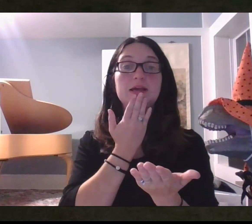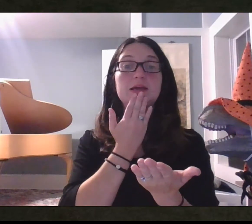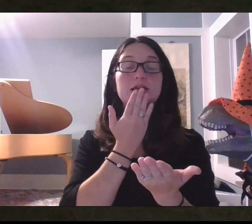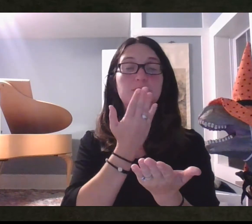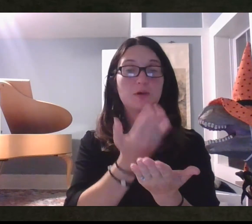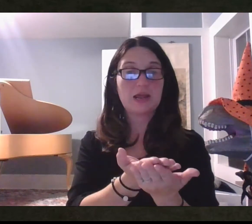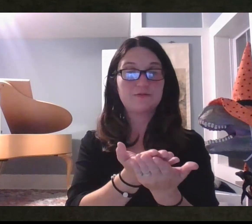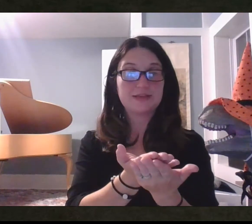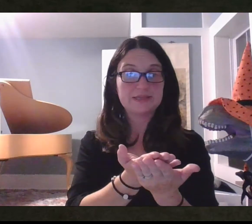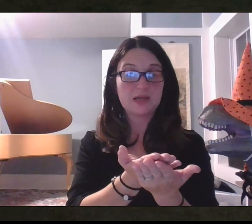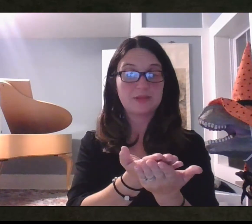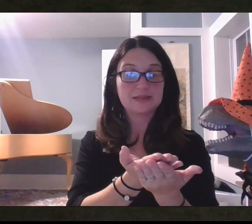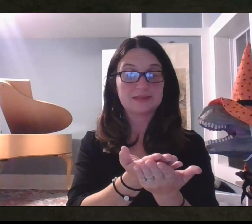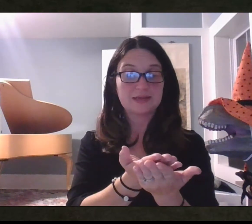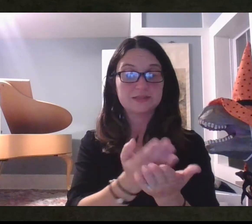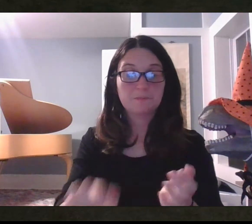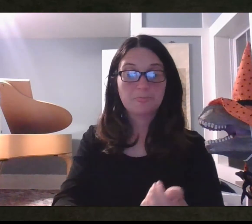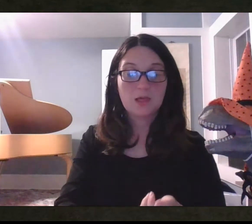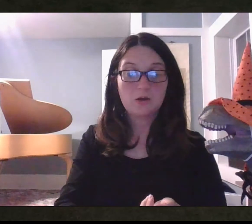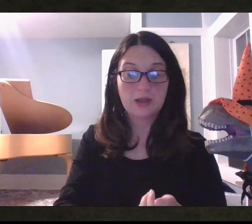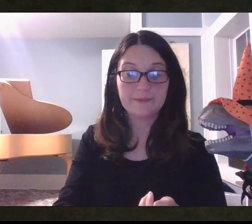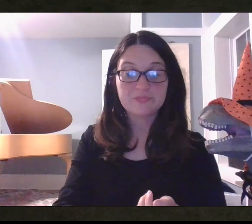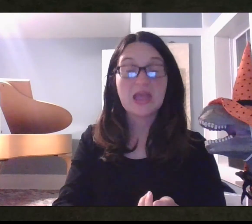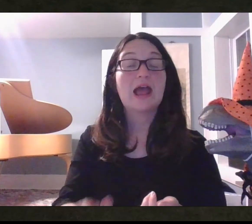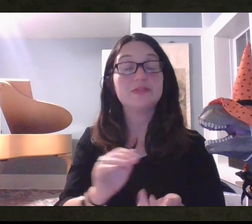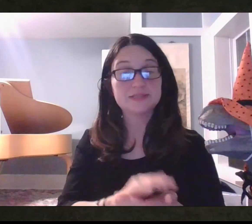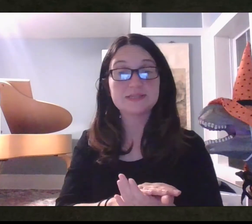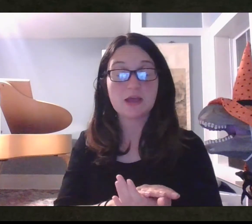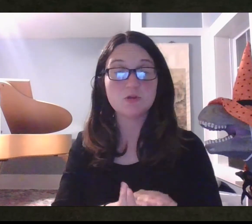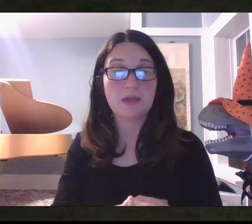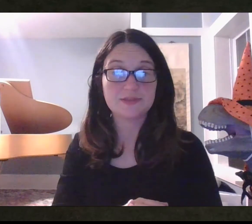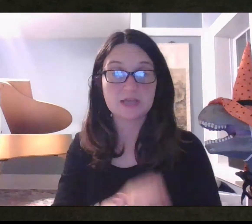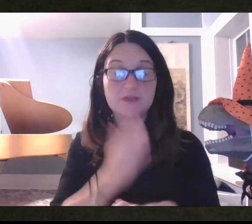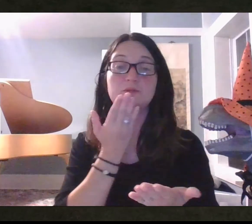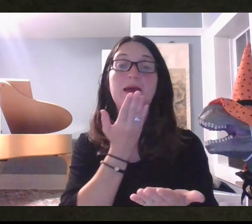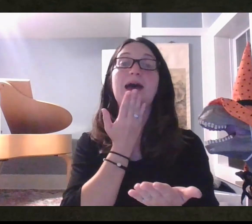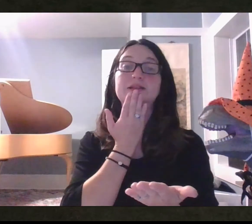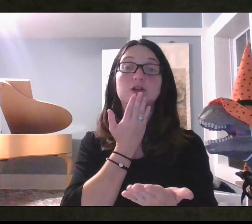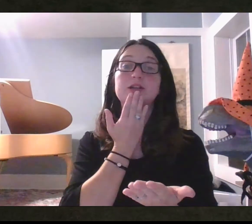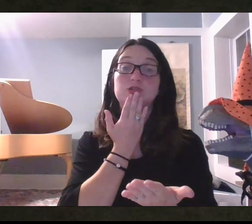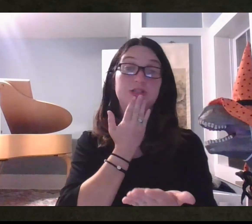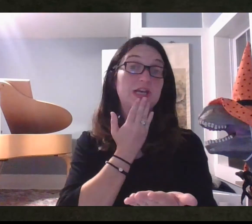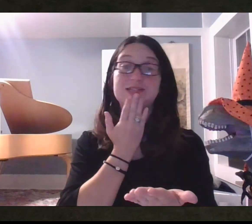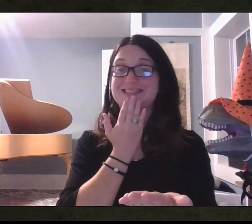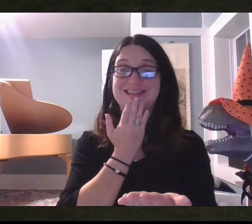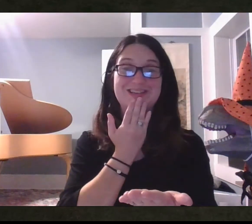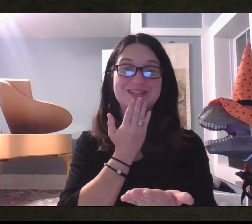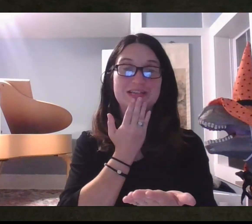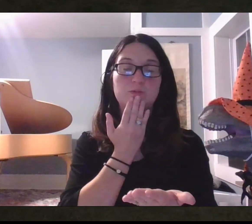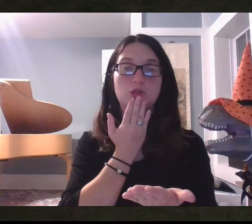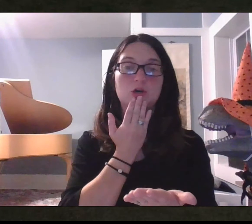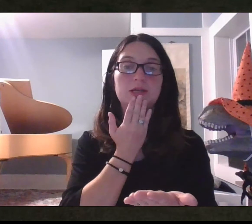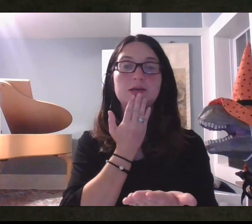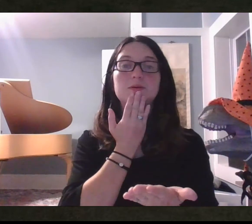your chin. Keep your hand facing up like that, okay? And this is how you make the sign for bad. Start at your chin just